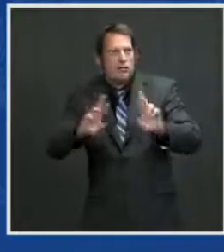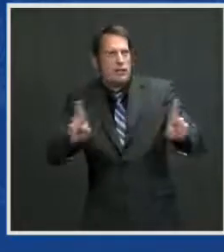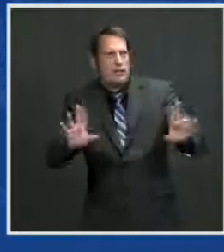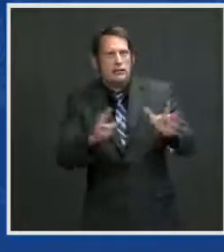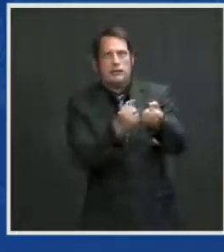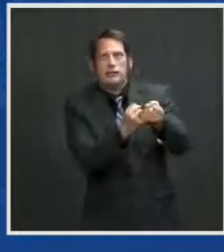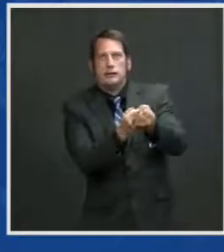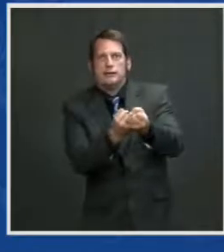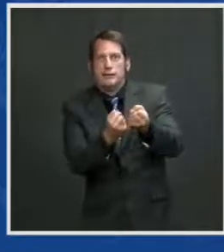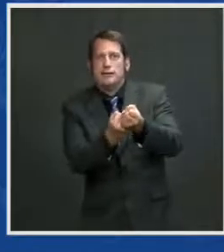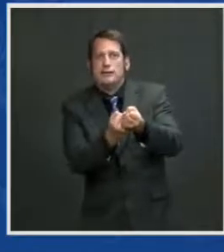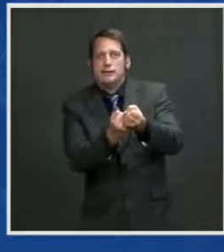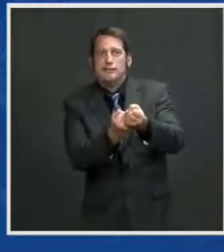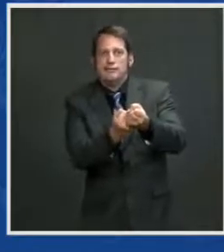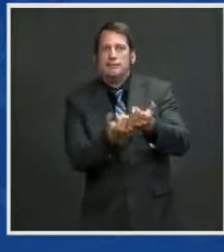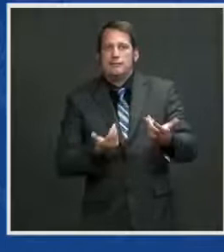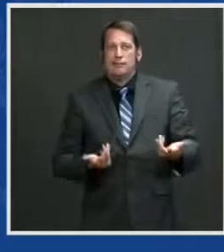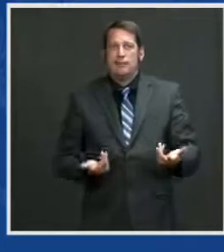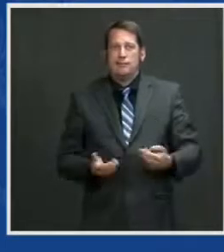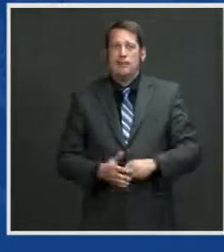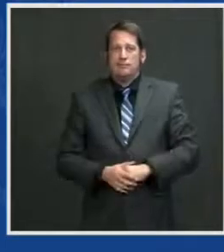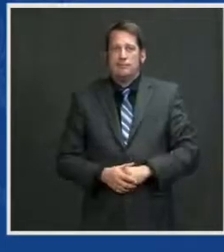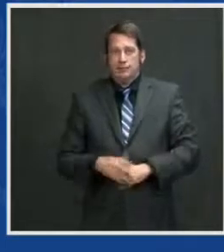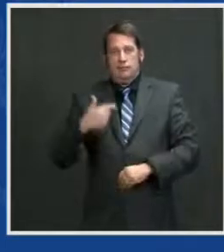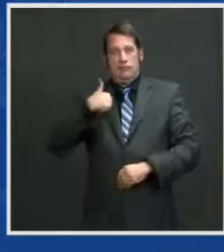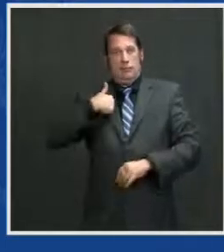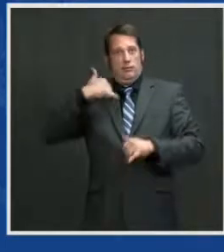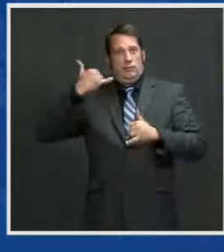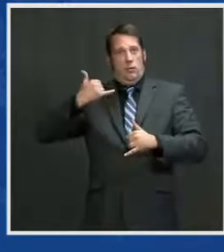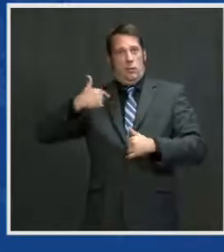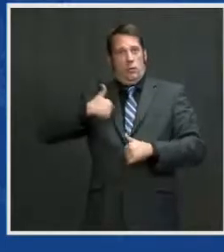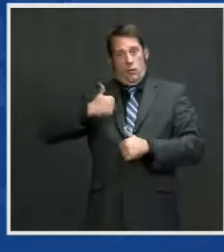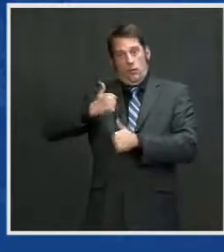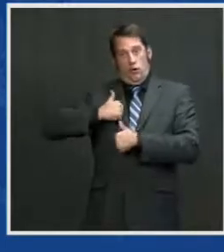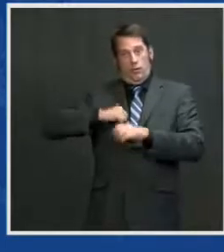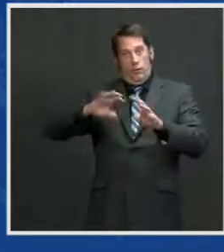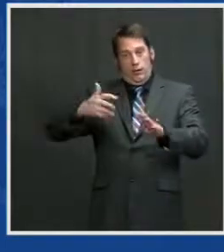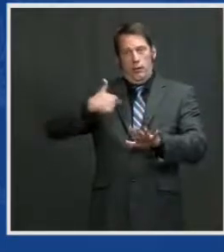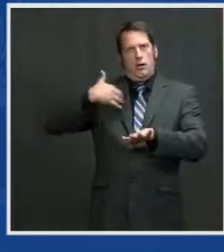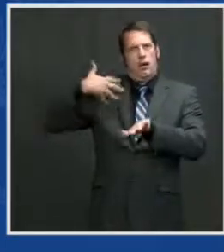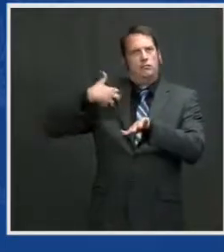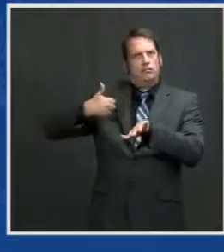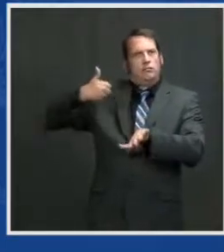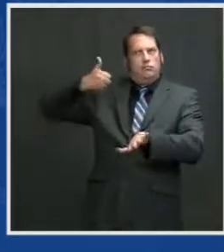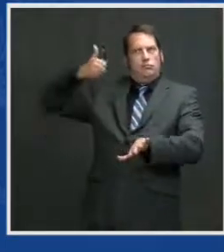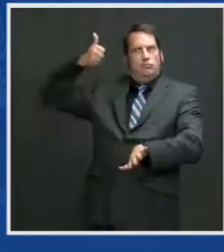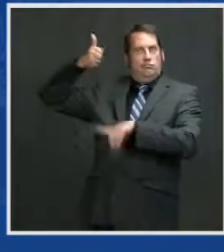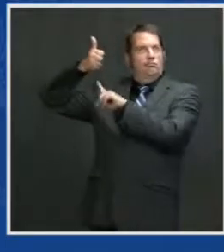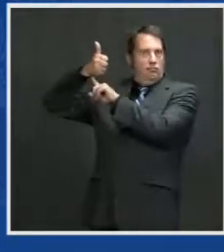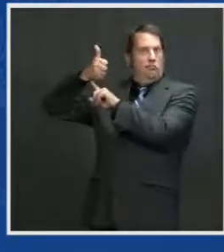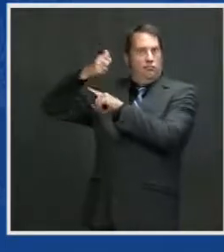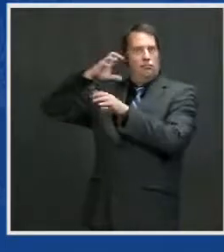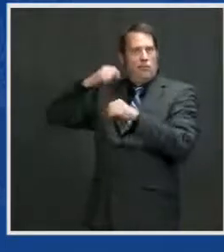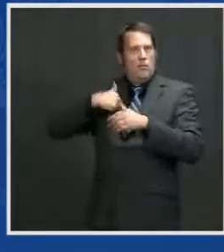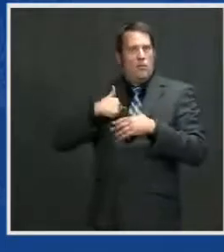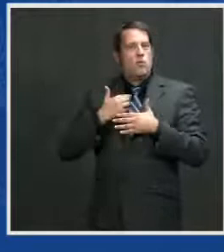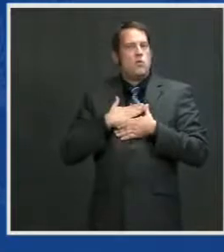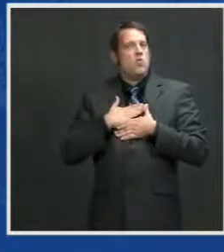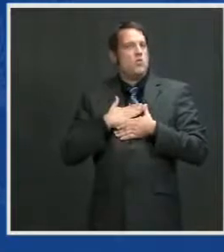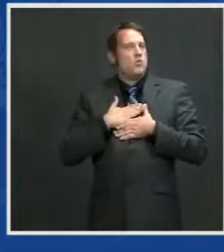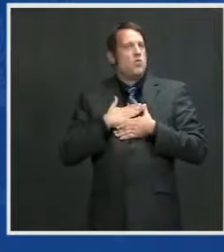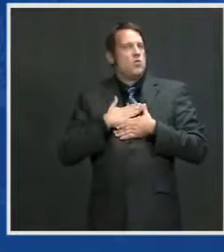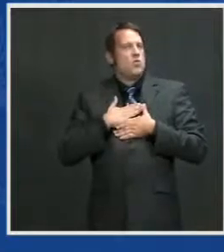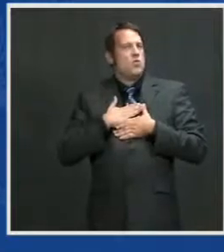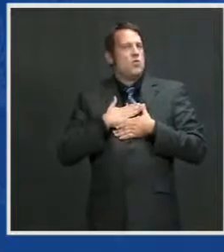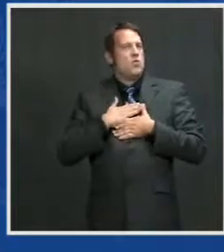I believe that even more strongly. You know, and I want to give an extra special thank you to all the